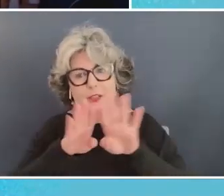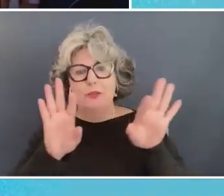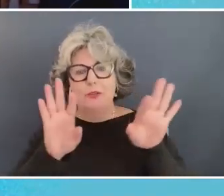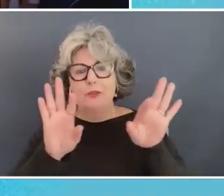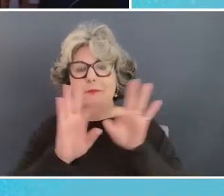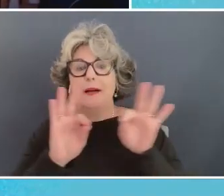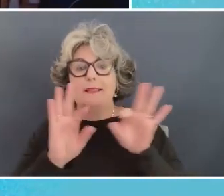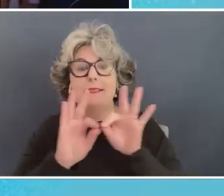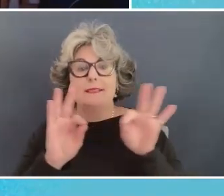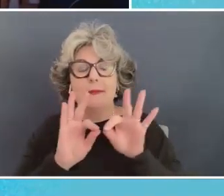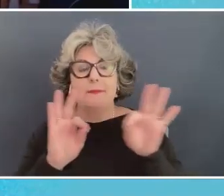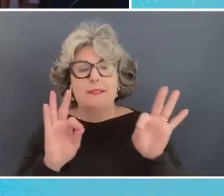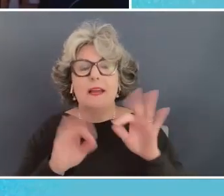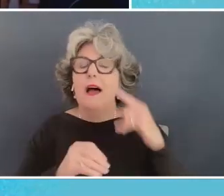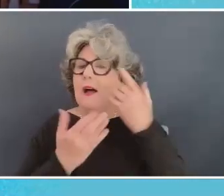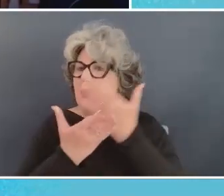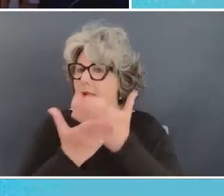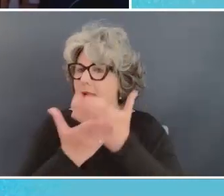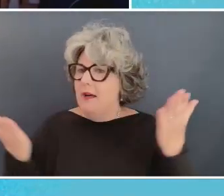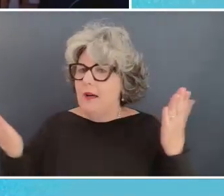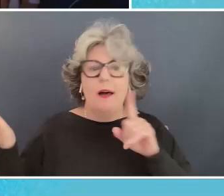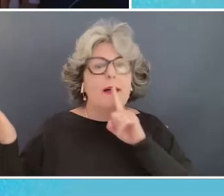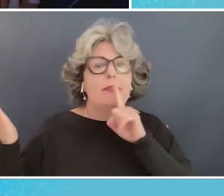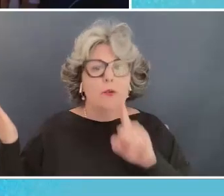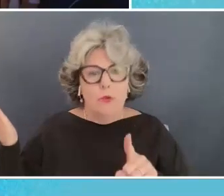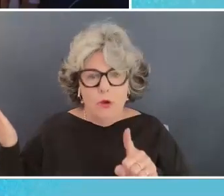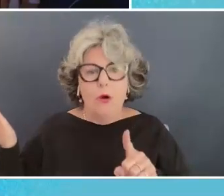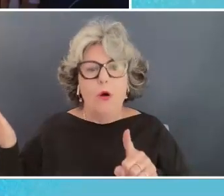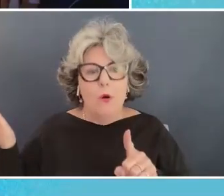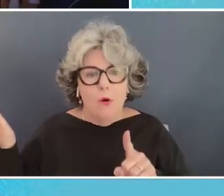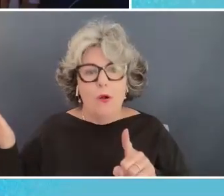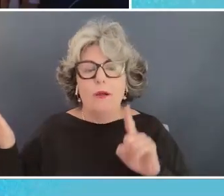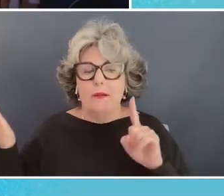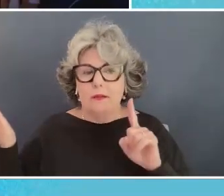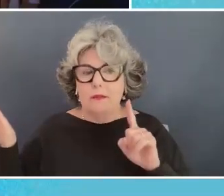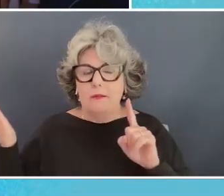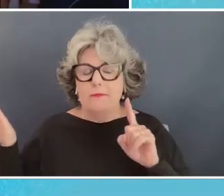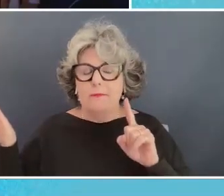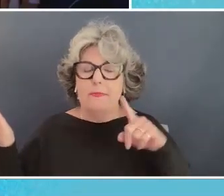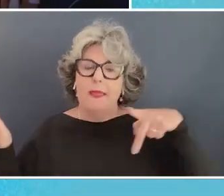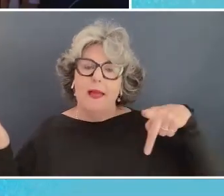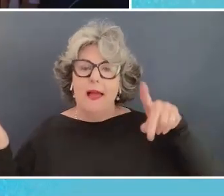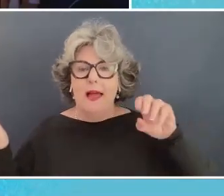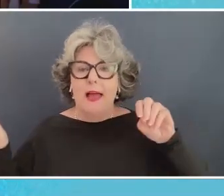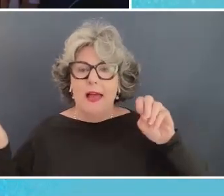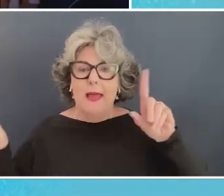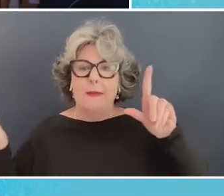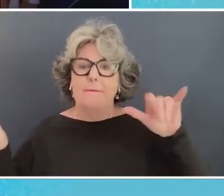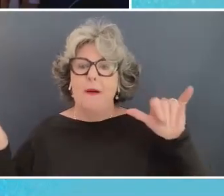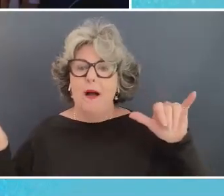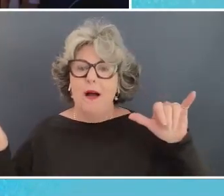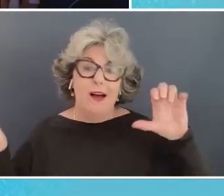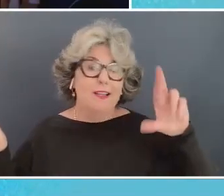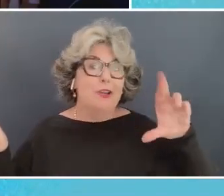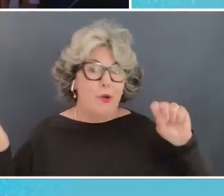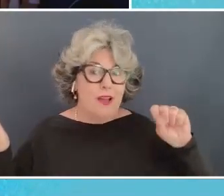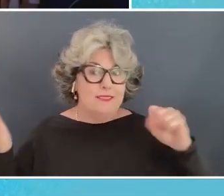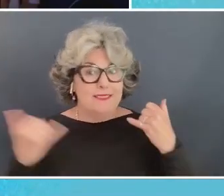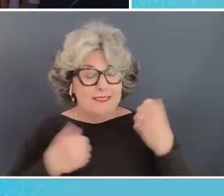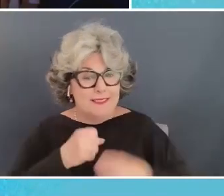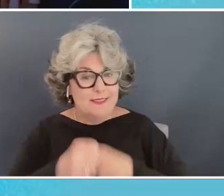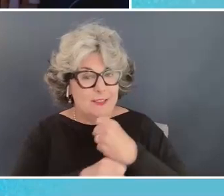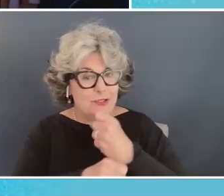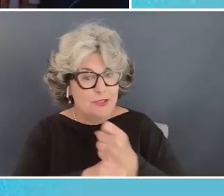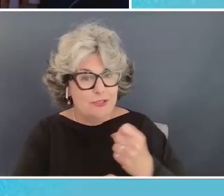saying i think we are we're in a policy poli crisis i think this year and next at